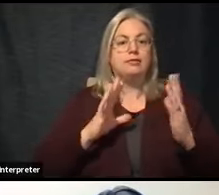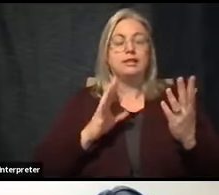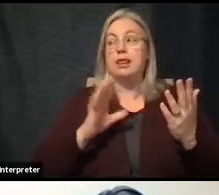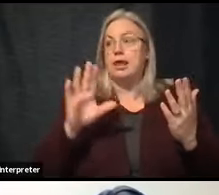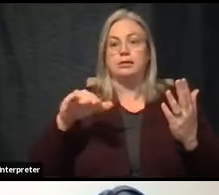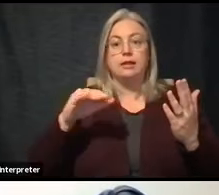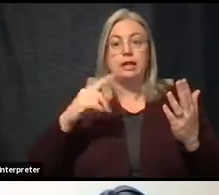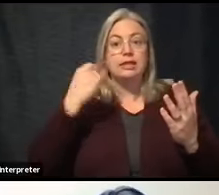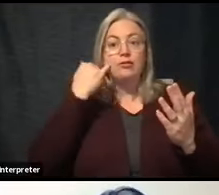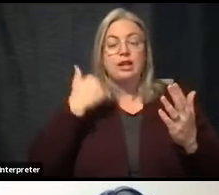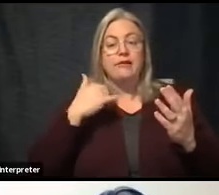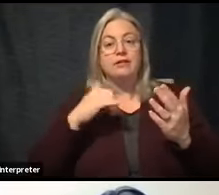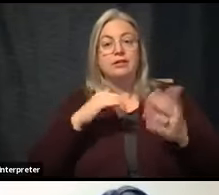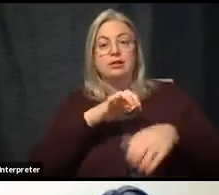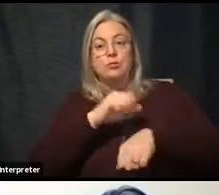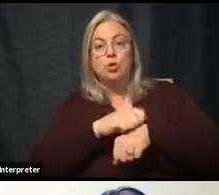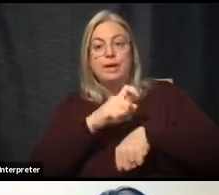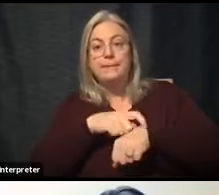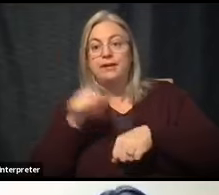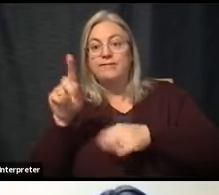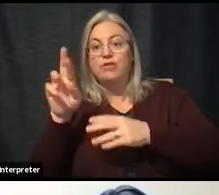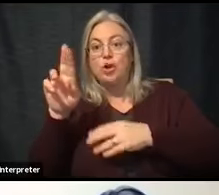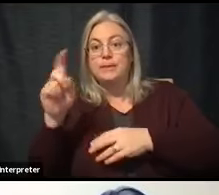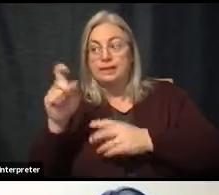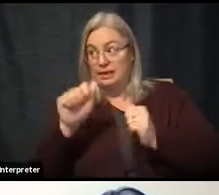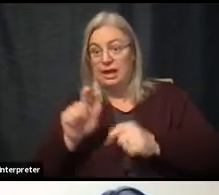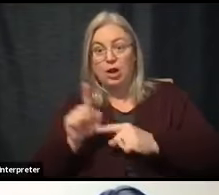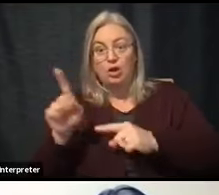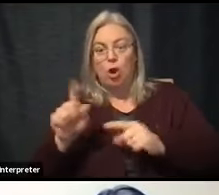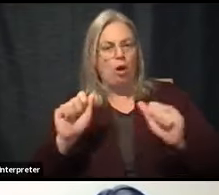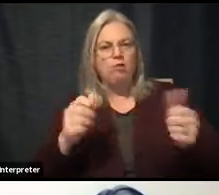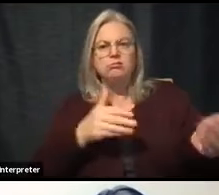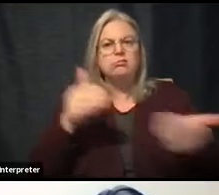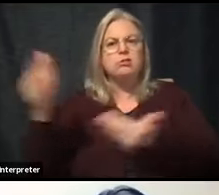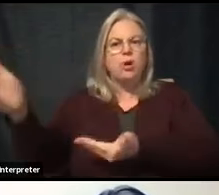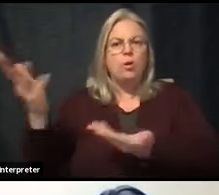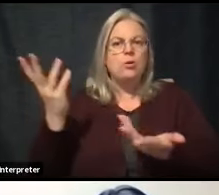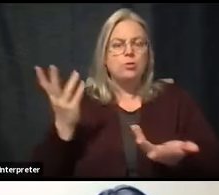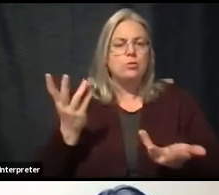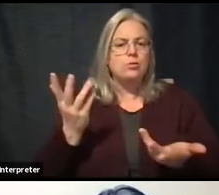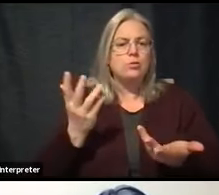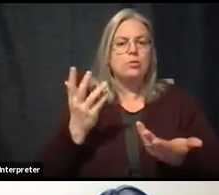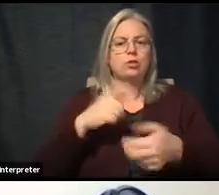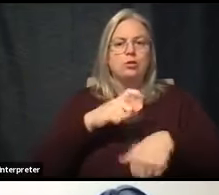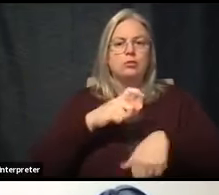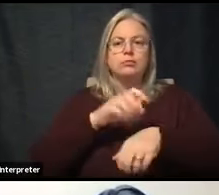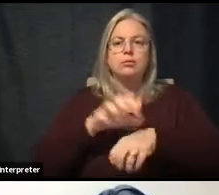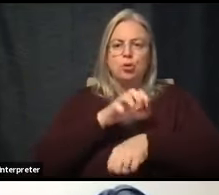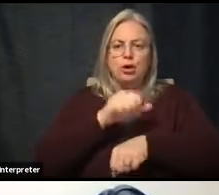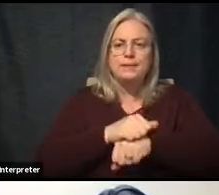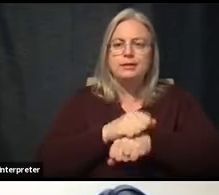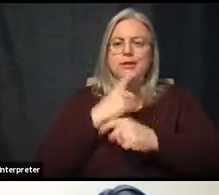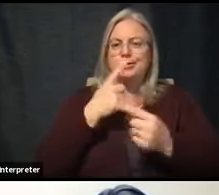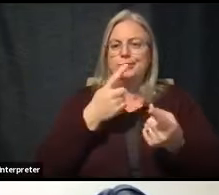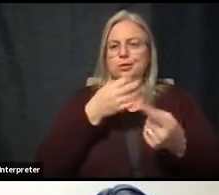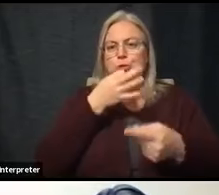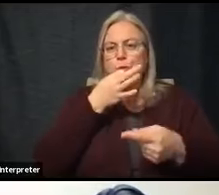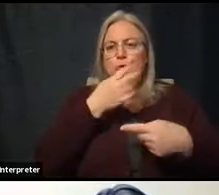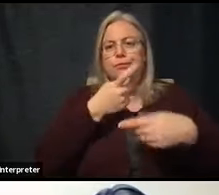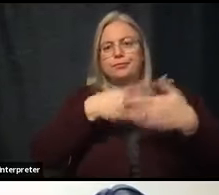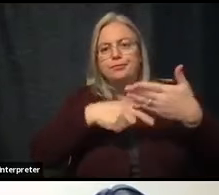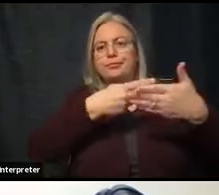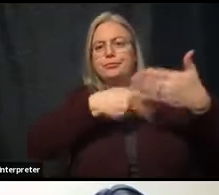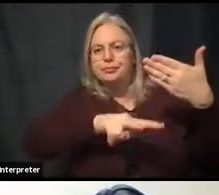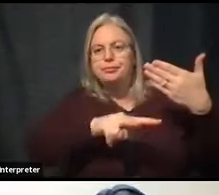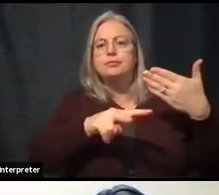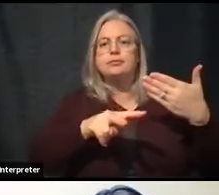an appointment at this pharmacy or this place. And that's okay, too. Those appointments are coming. Our next couple of weeks, our focus is